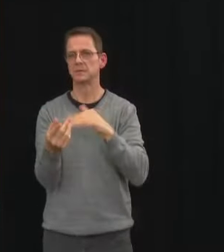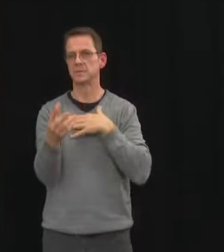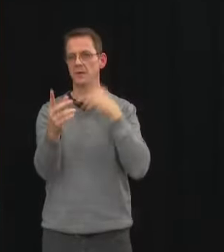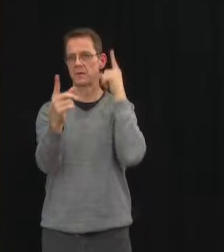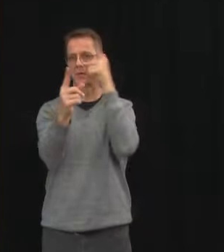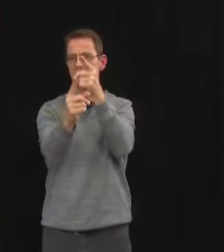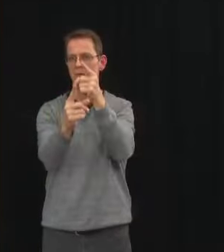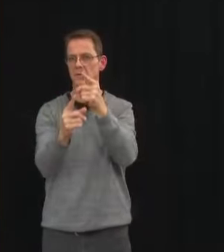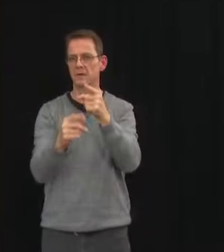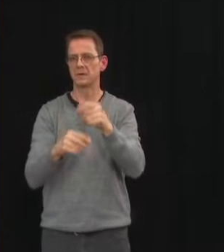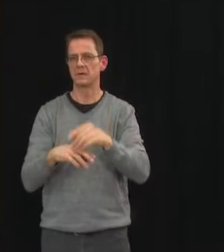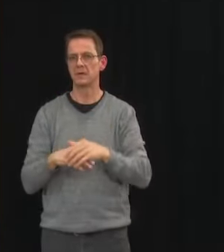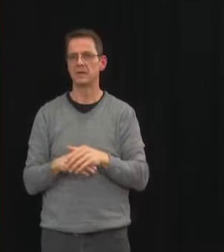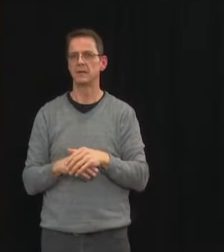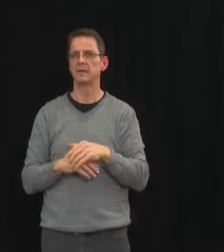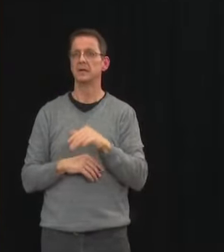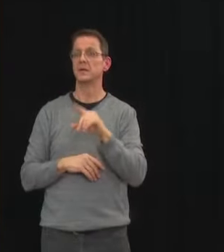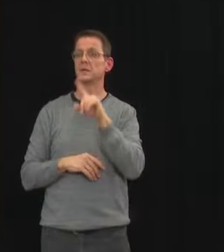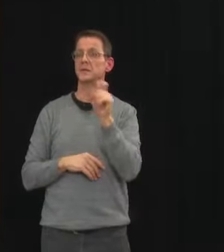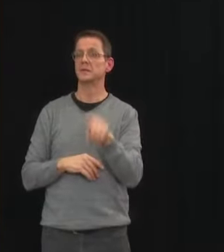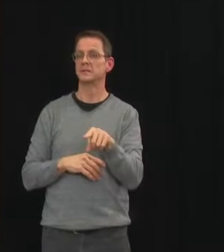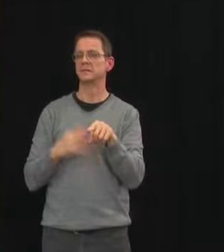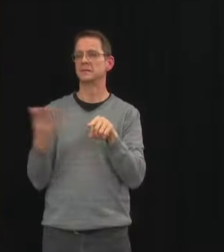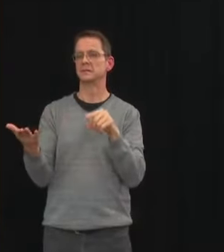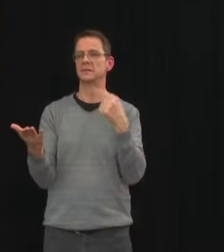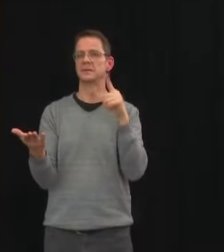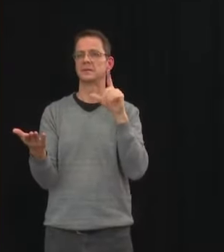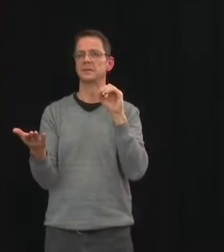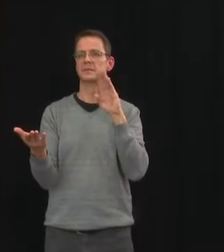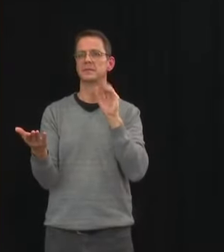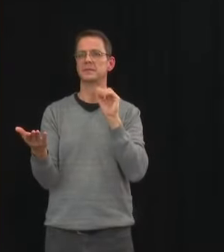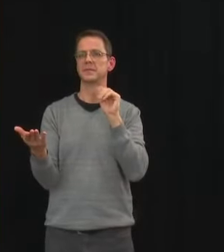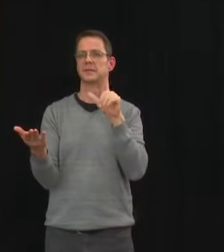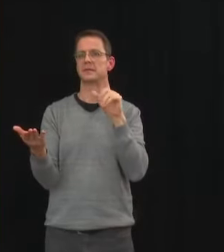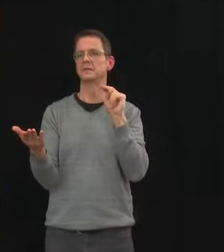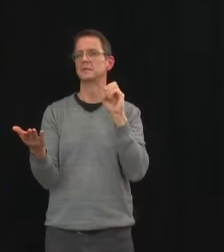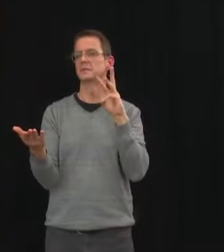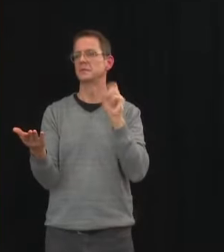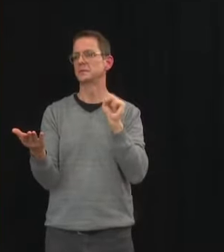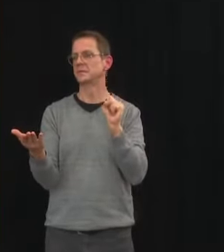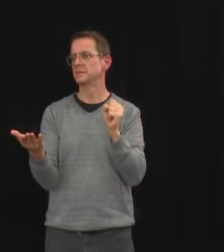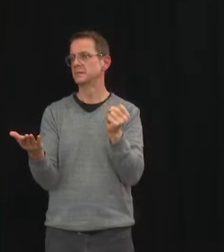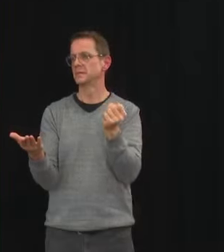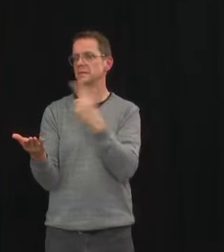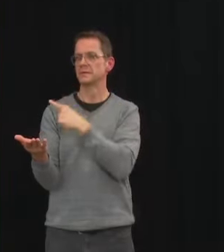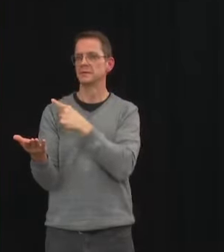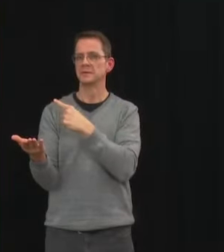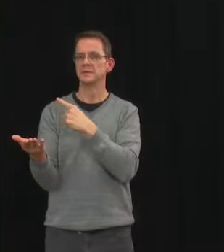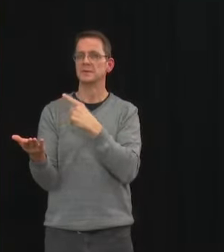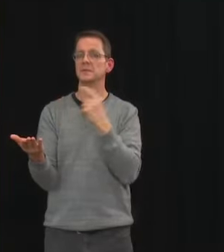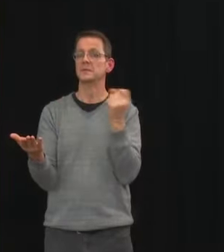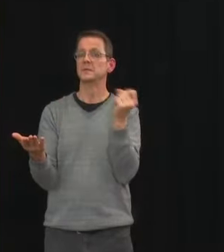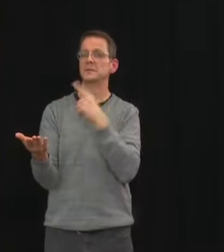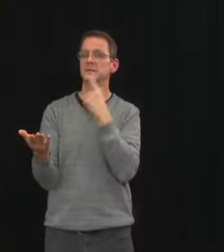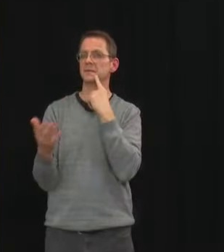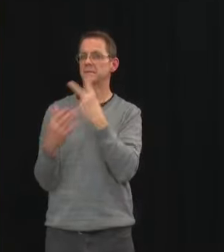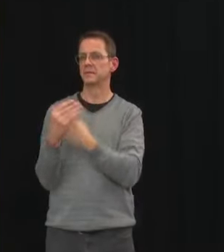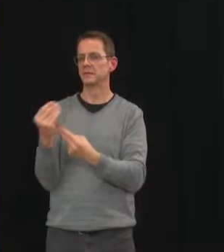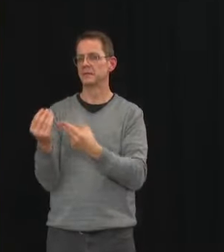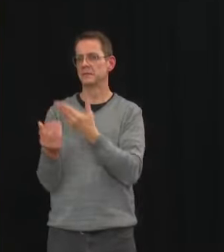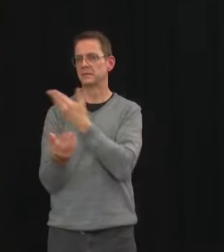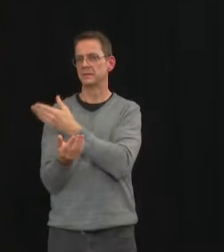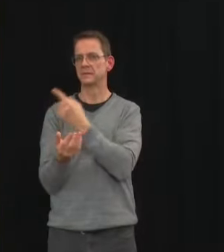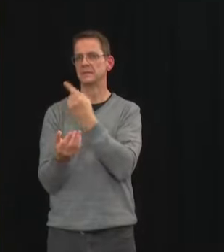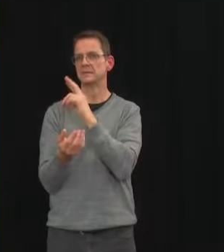wong global news hi this question is for dr hinshaw and the premier so dr hinshaw you said on january 20th that